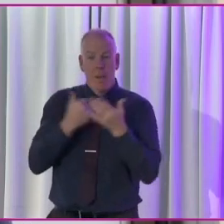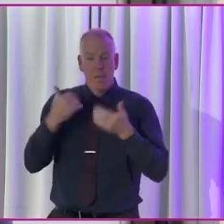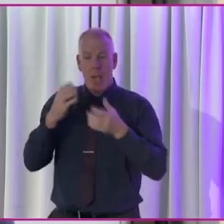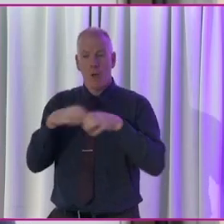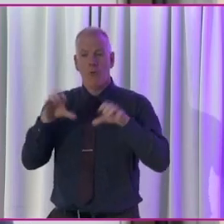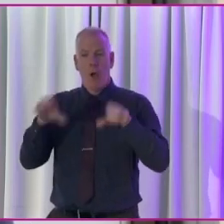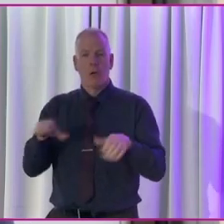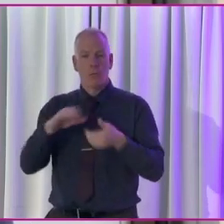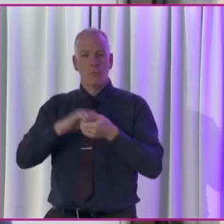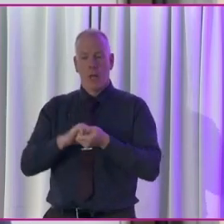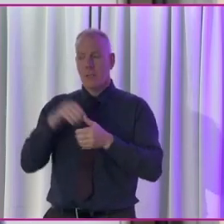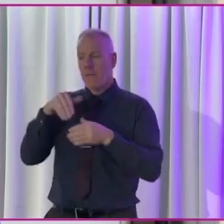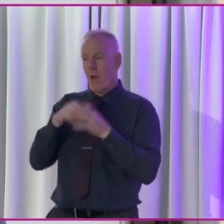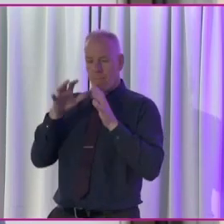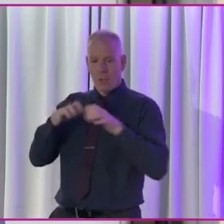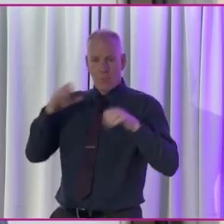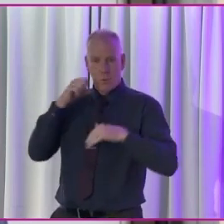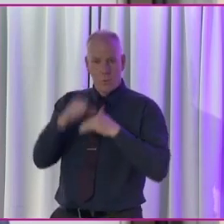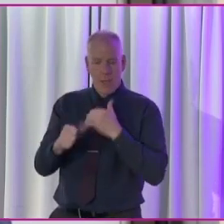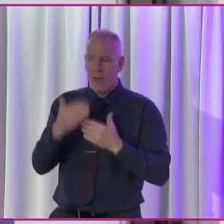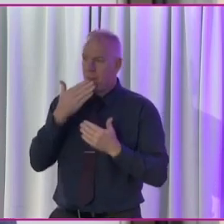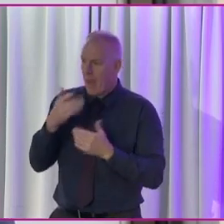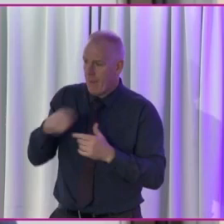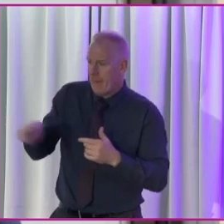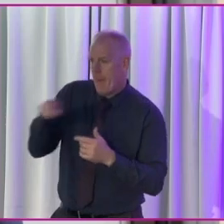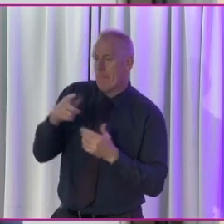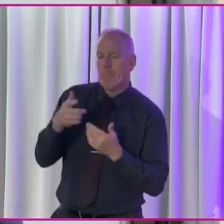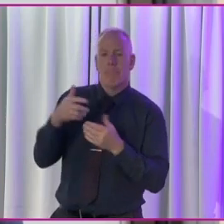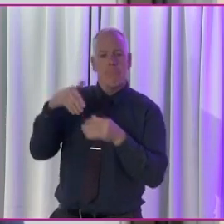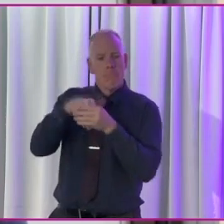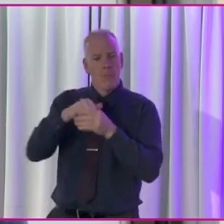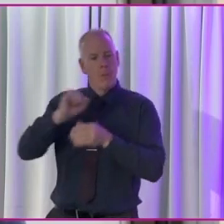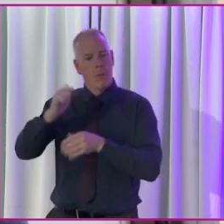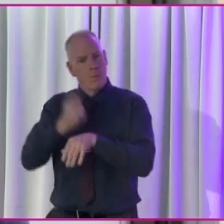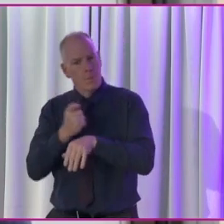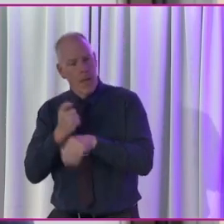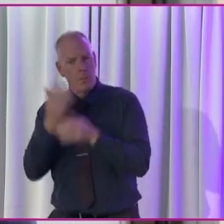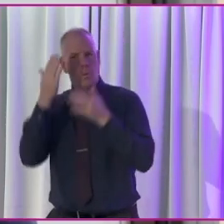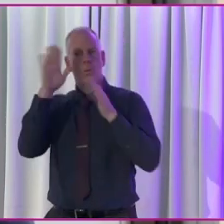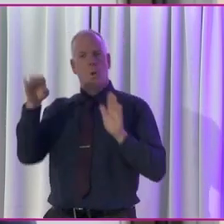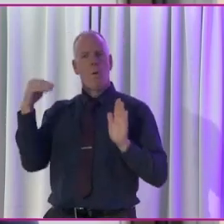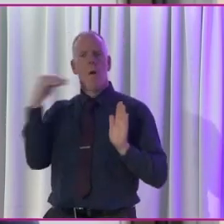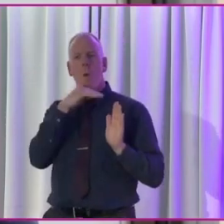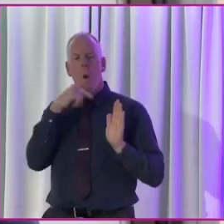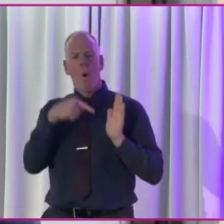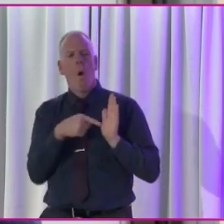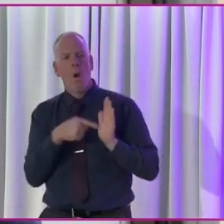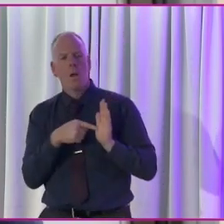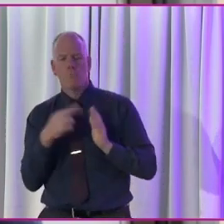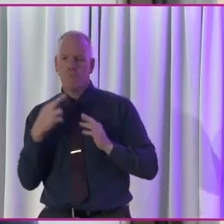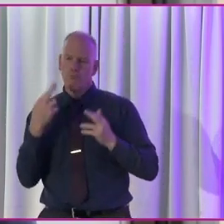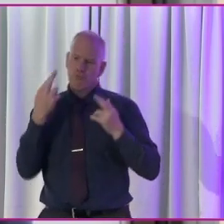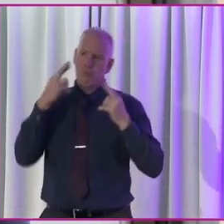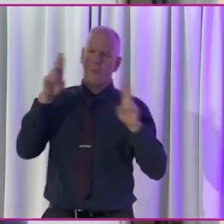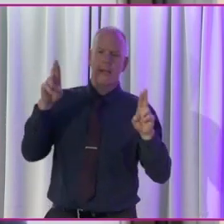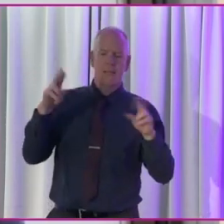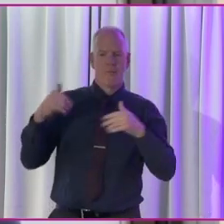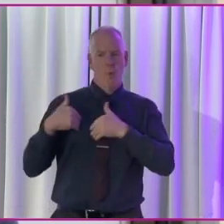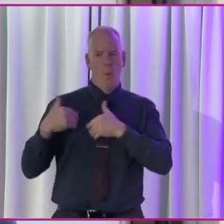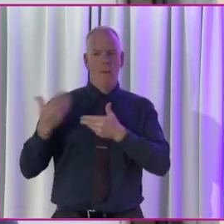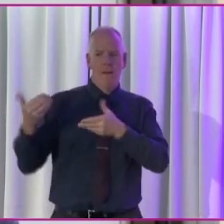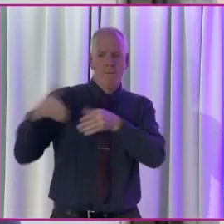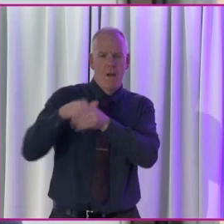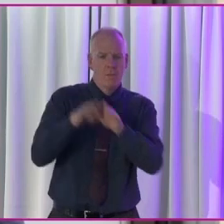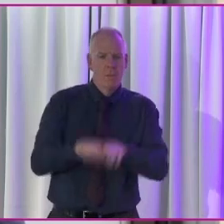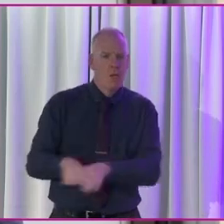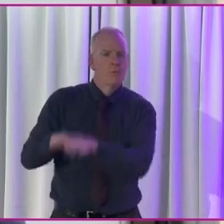participated in today's conference and I'd like to thank them for taking the time to highlight the importance of this representative role in